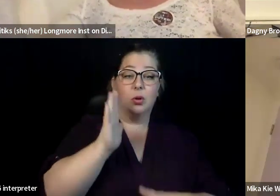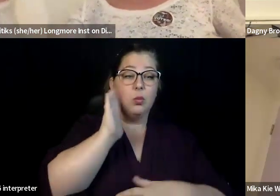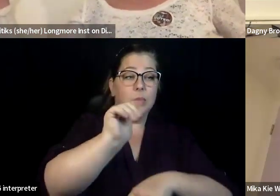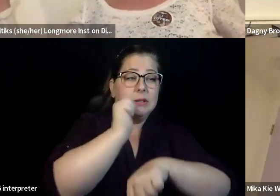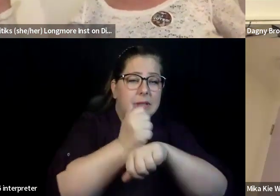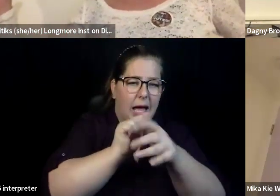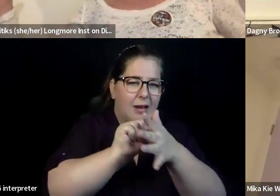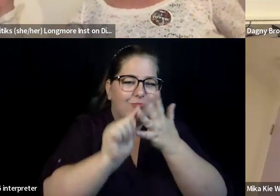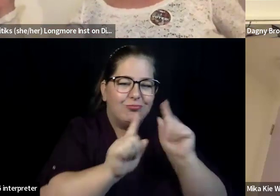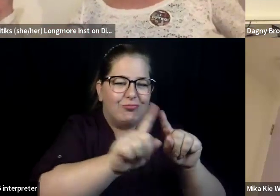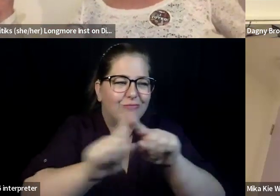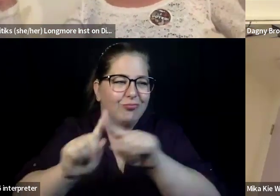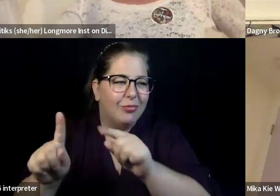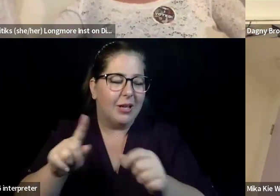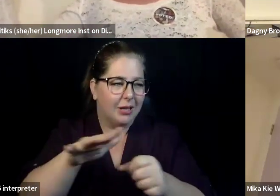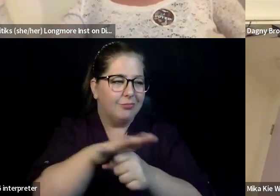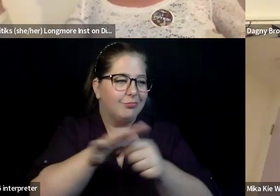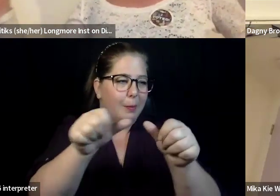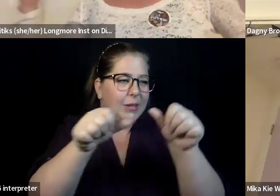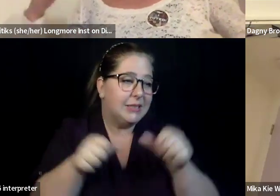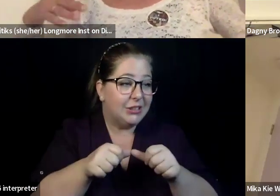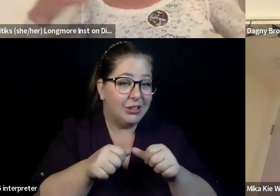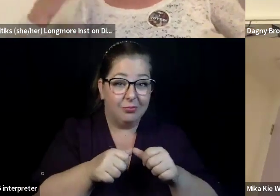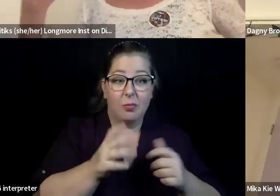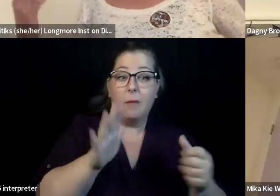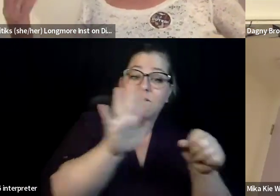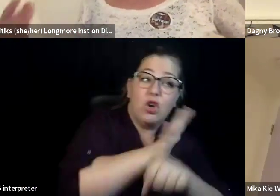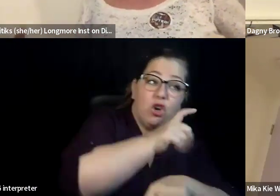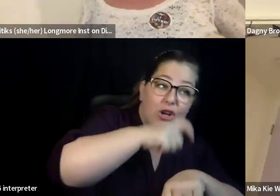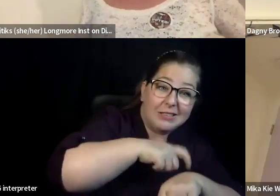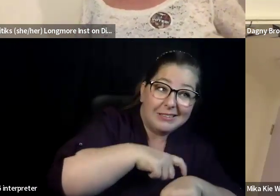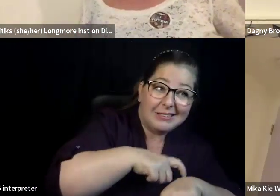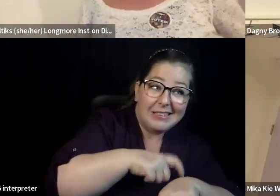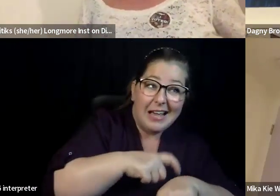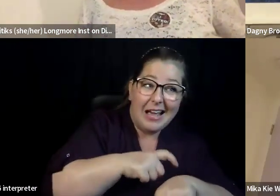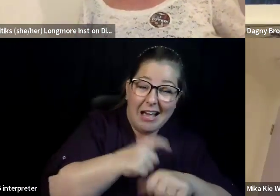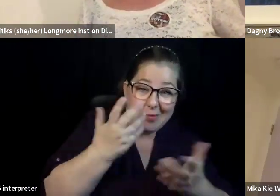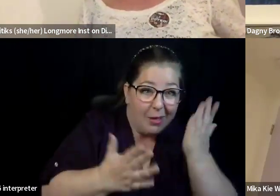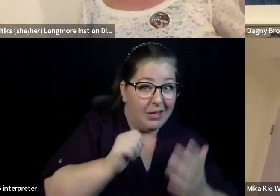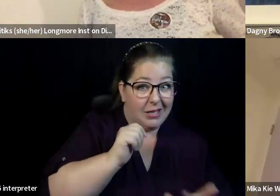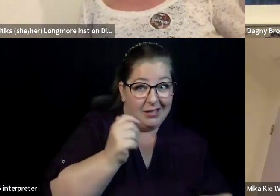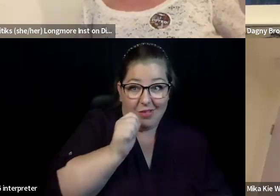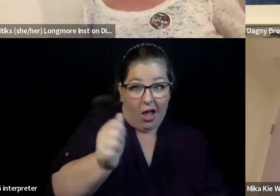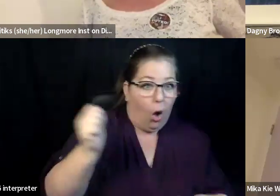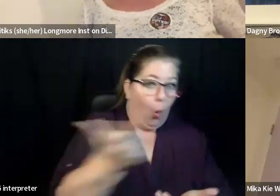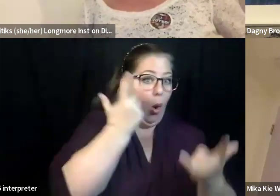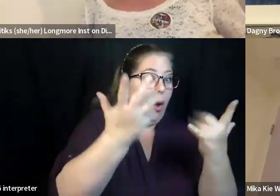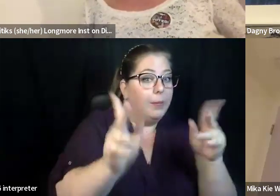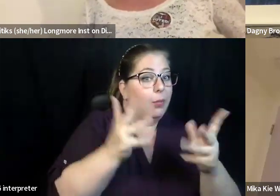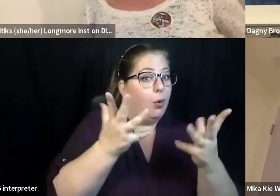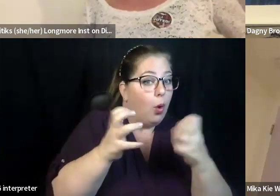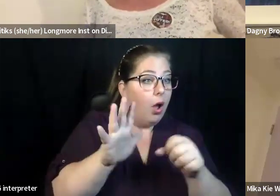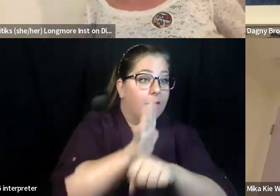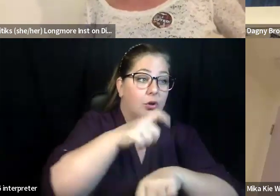like that, that full-time wasn't always desirable that I know from my work at long more, we had some part-time positions,